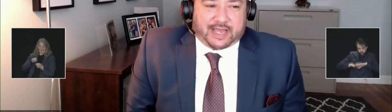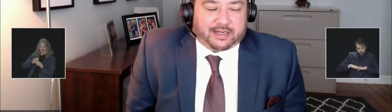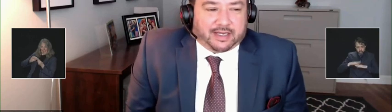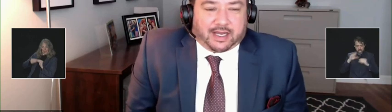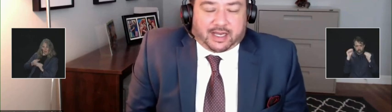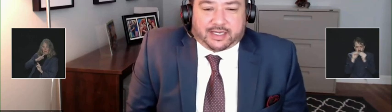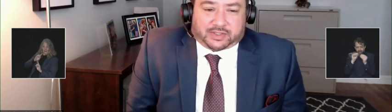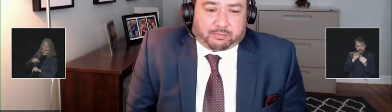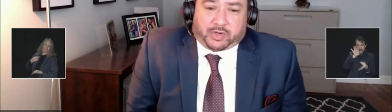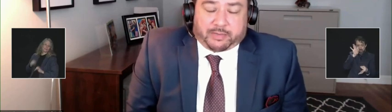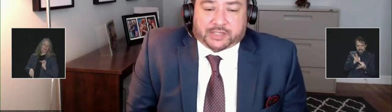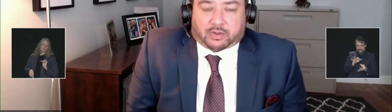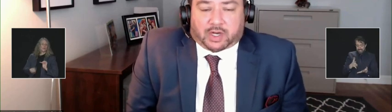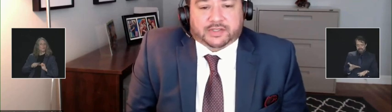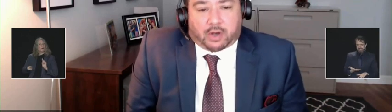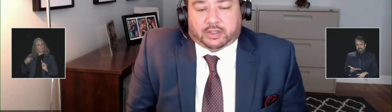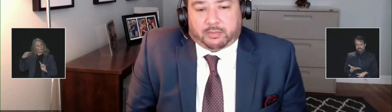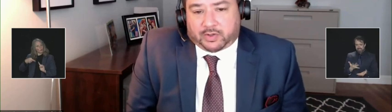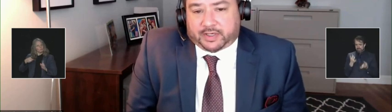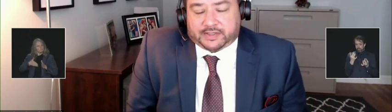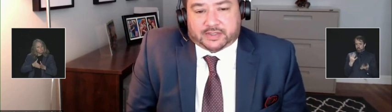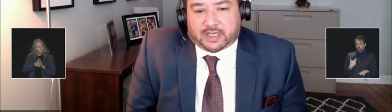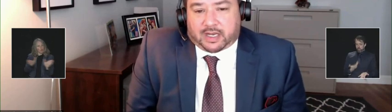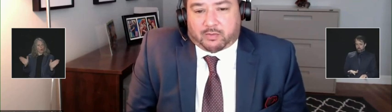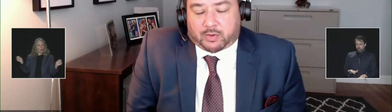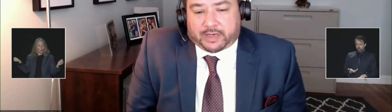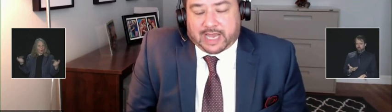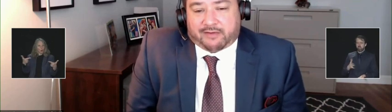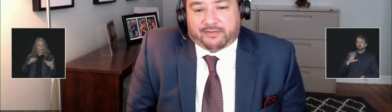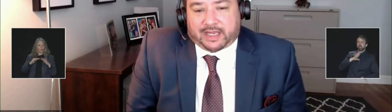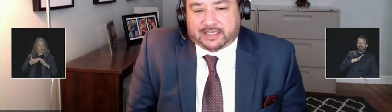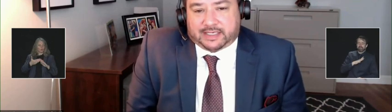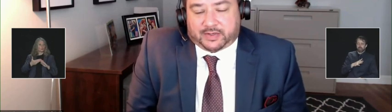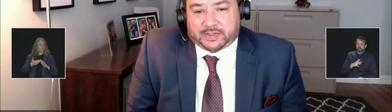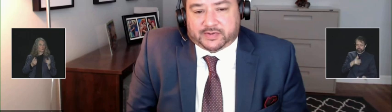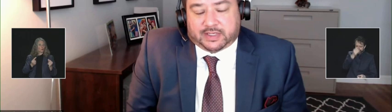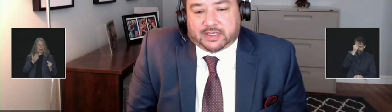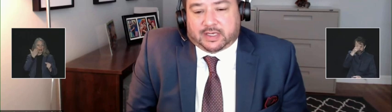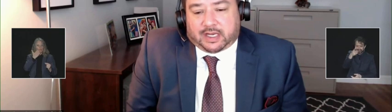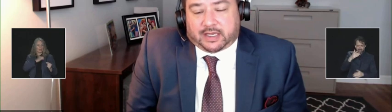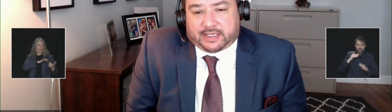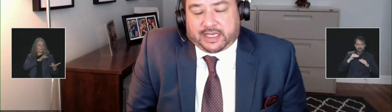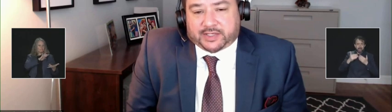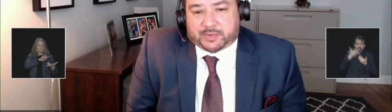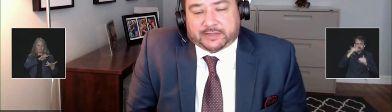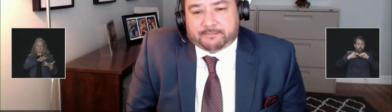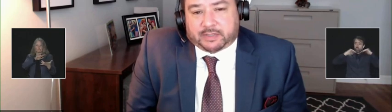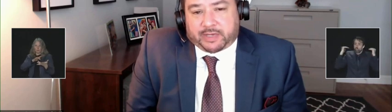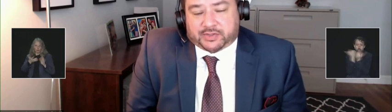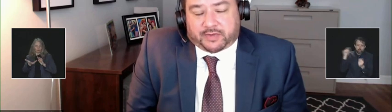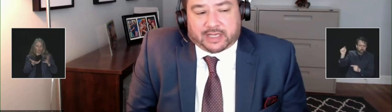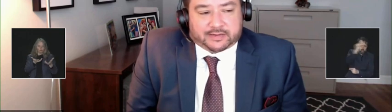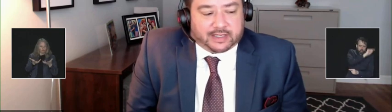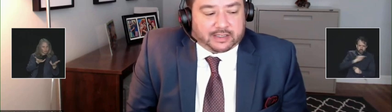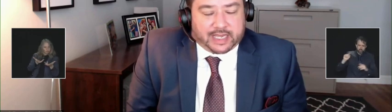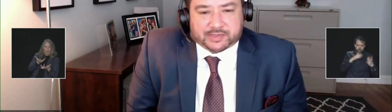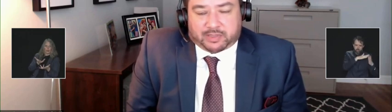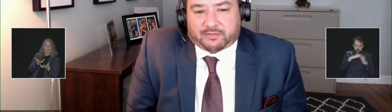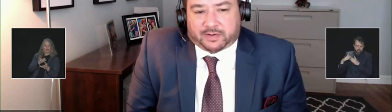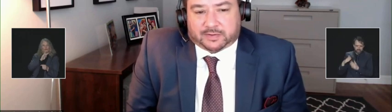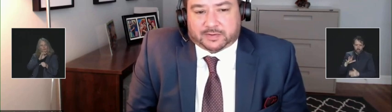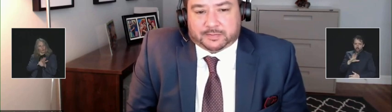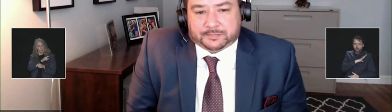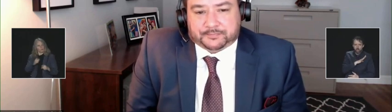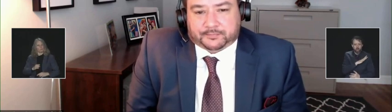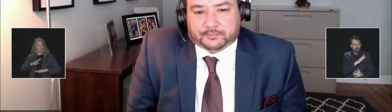it's pretty much across all communities where we have that continuous engagement to make sure that gaps are being filled.